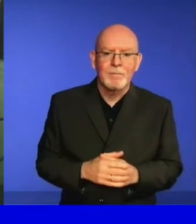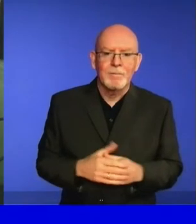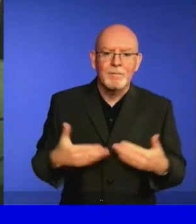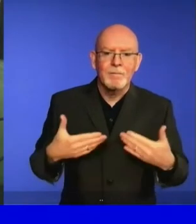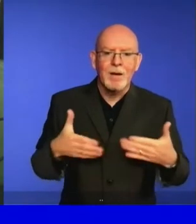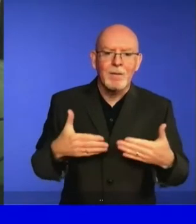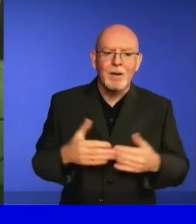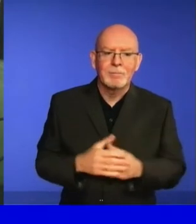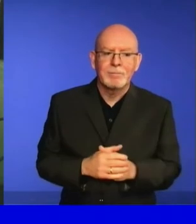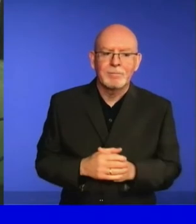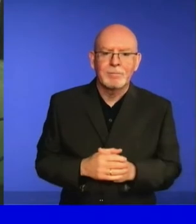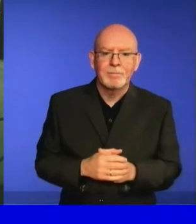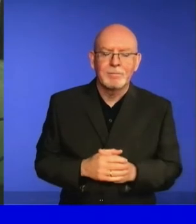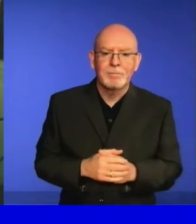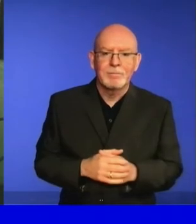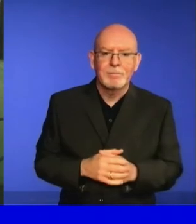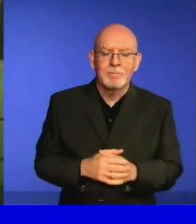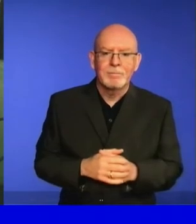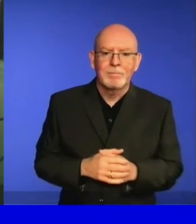Papua New Guinea,